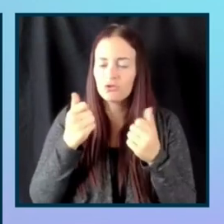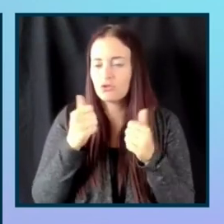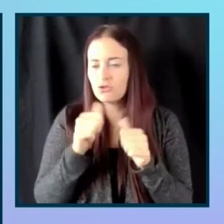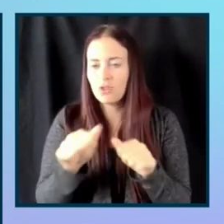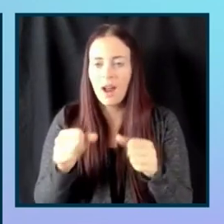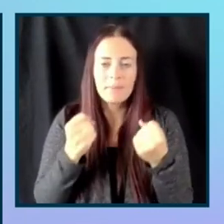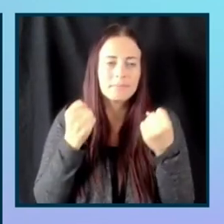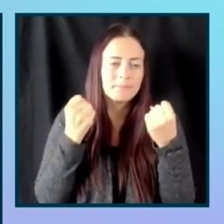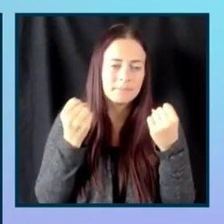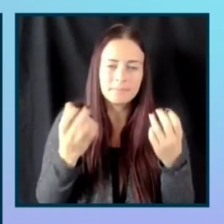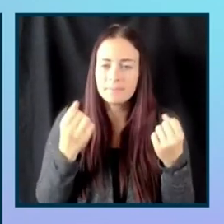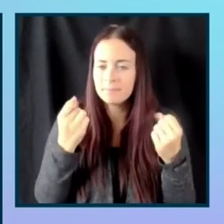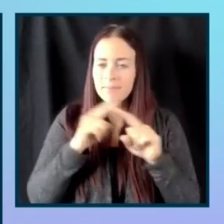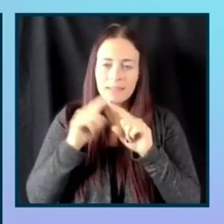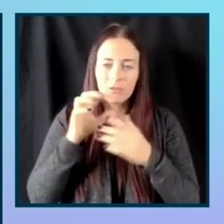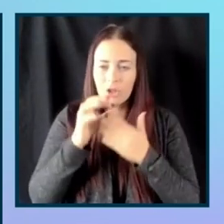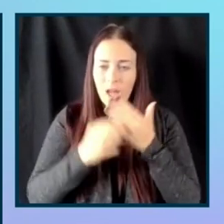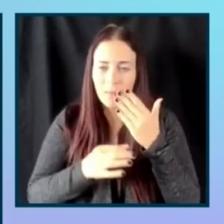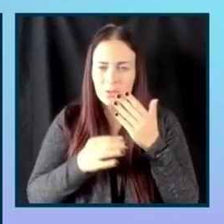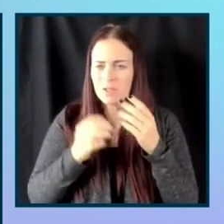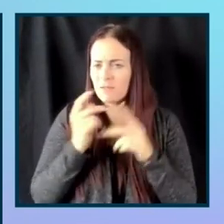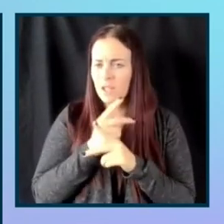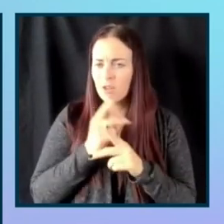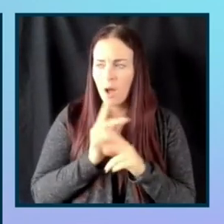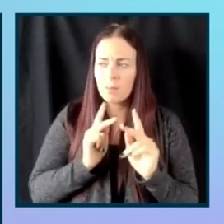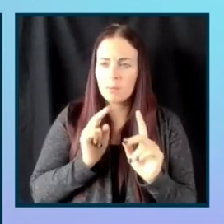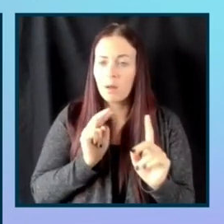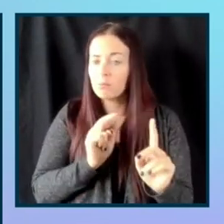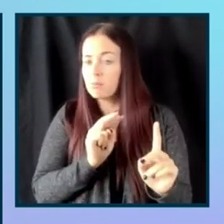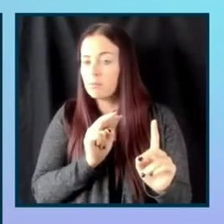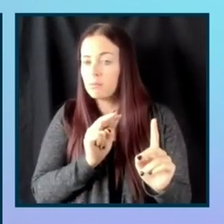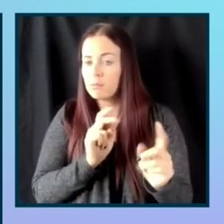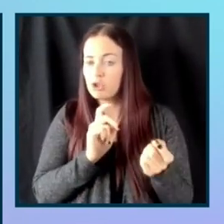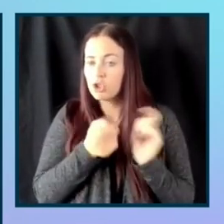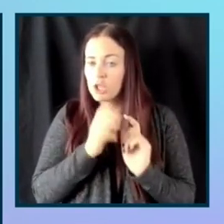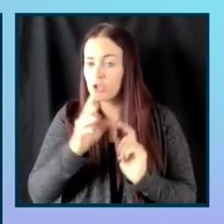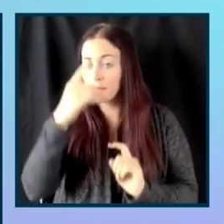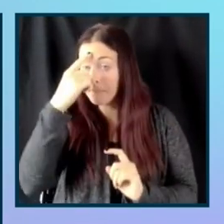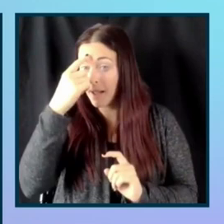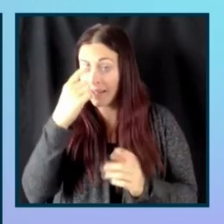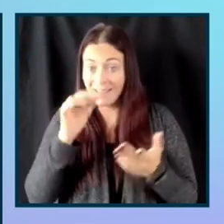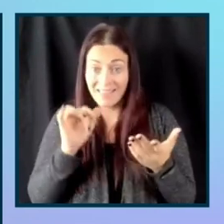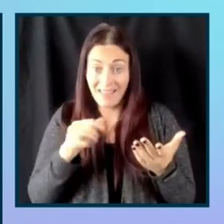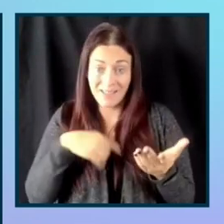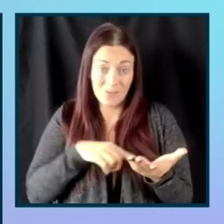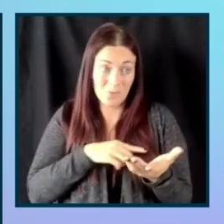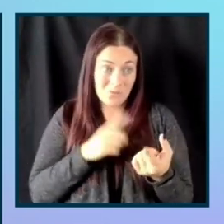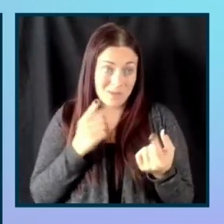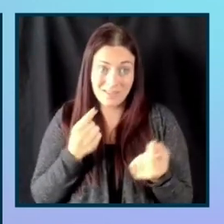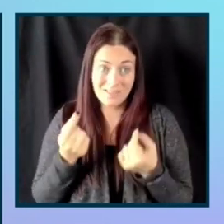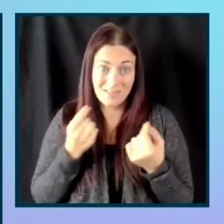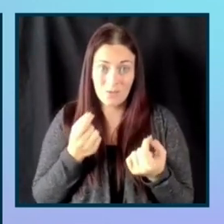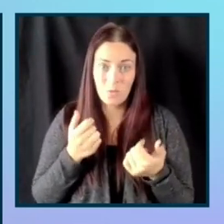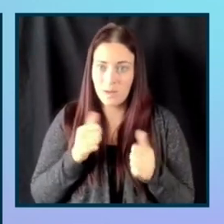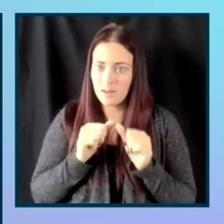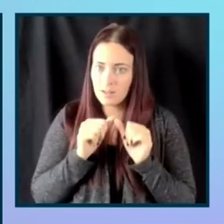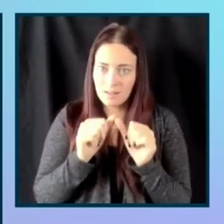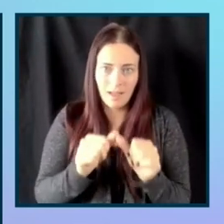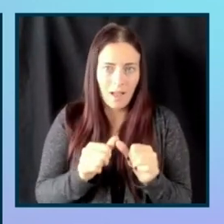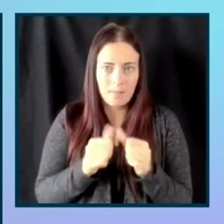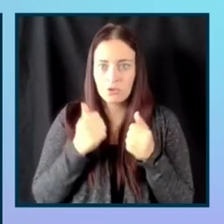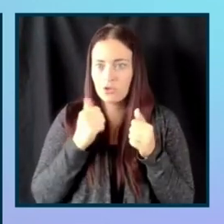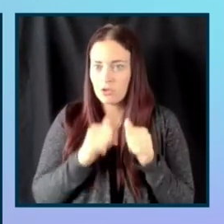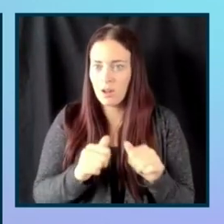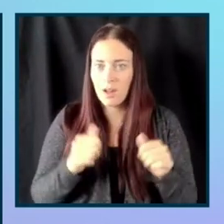the needle, what people are receptive to, because that's essentially what we did. We just kept trying and we just kept figuring out what is it